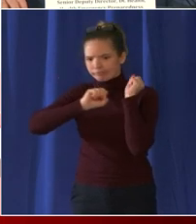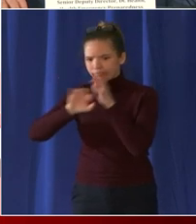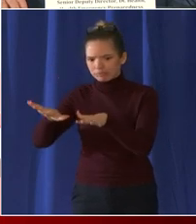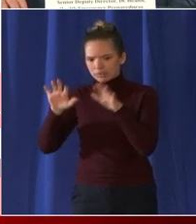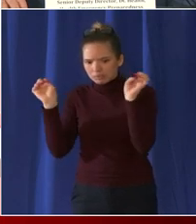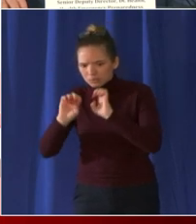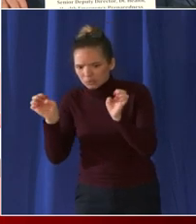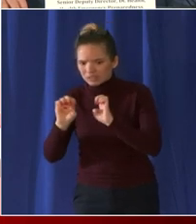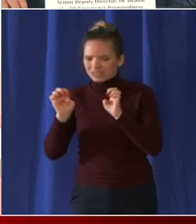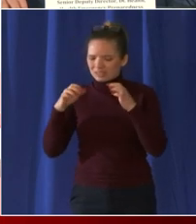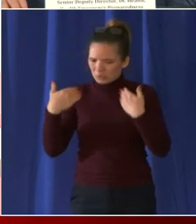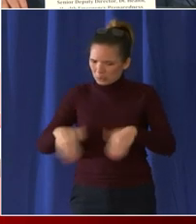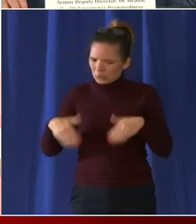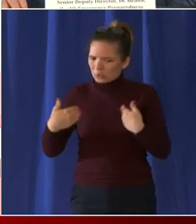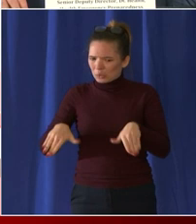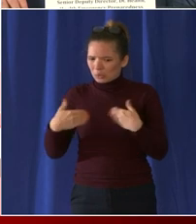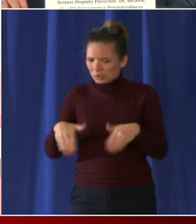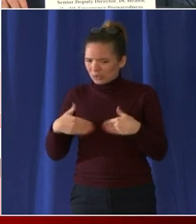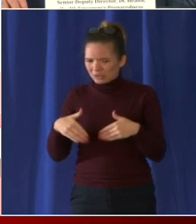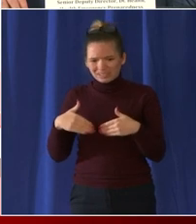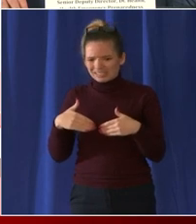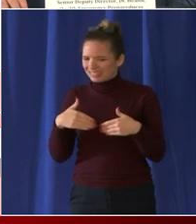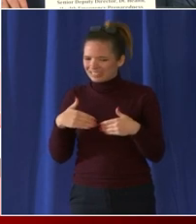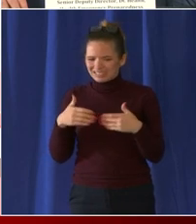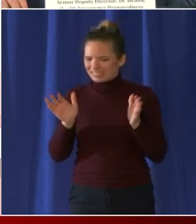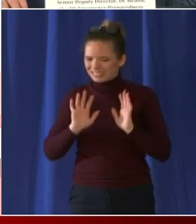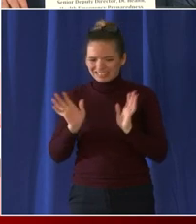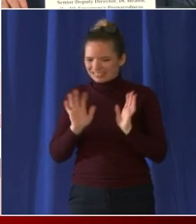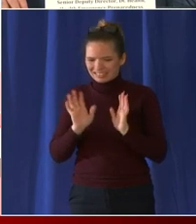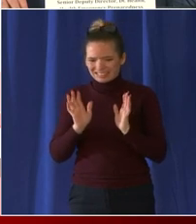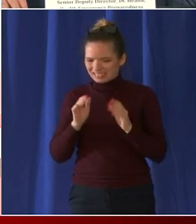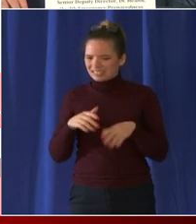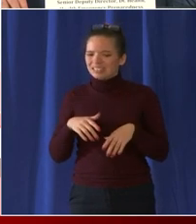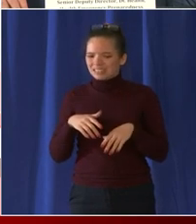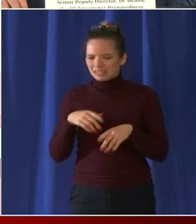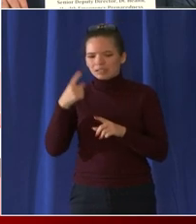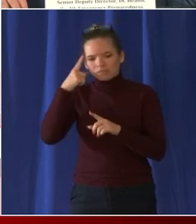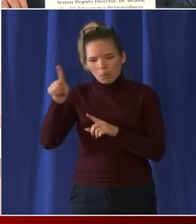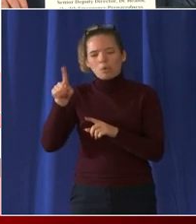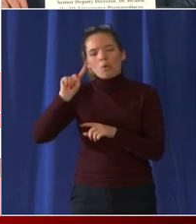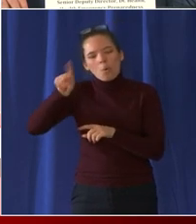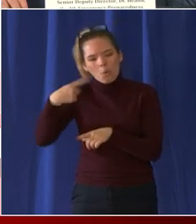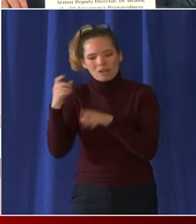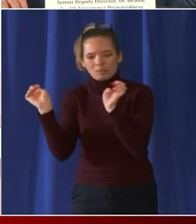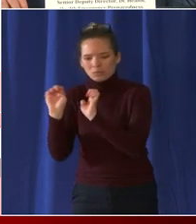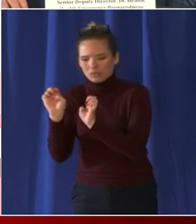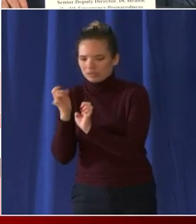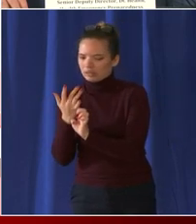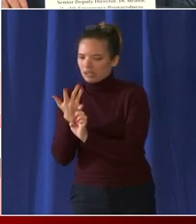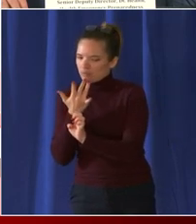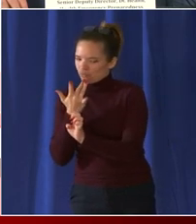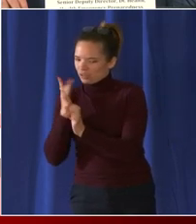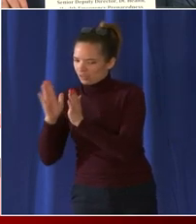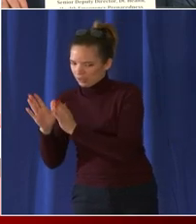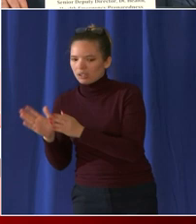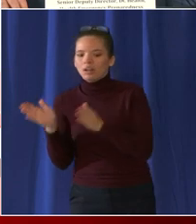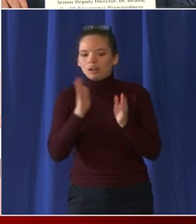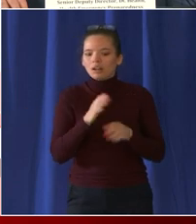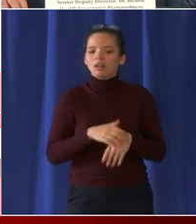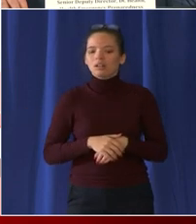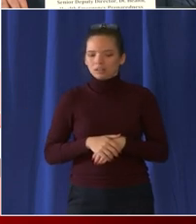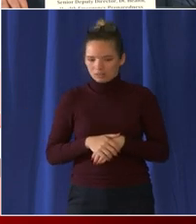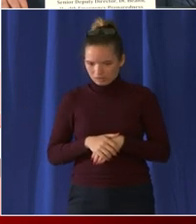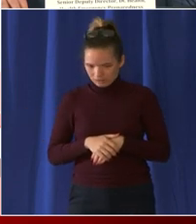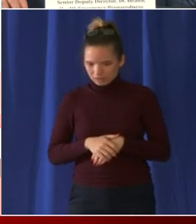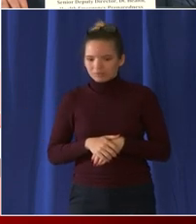trying to get a COVID test emergency rooms are for emergencies in getting a COVID test while we want you to do that we want to make sure